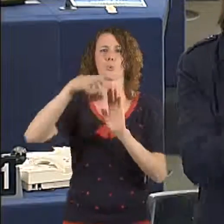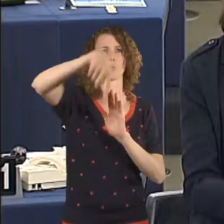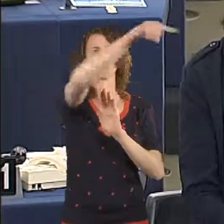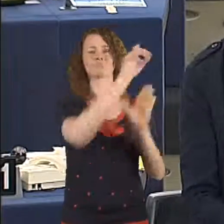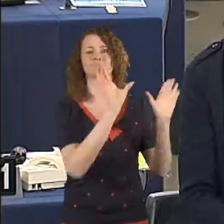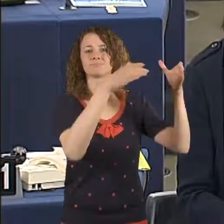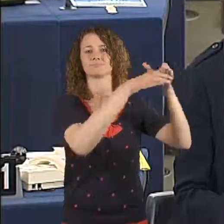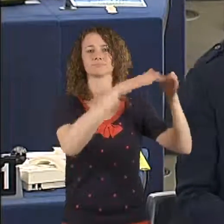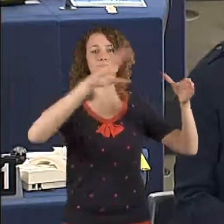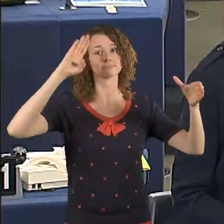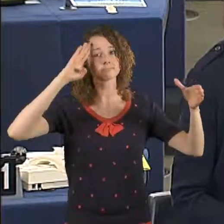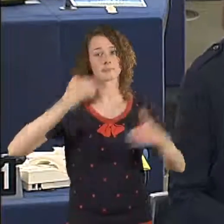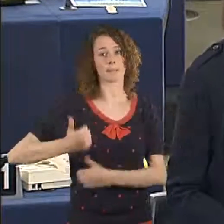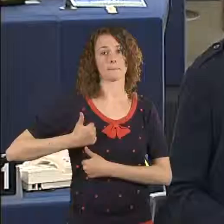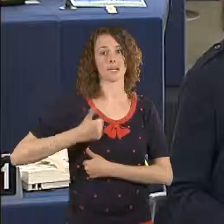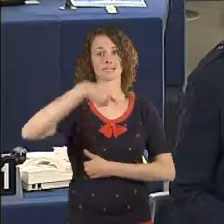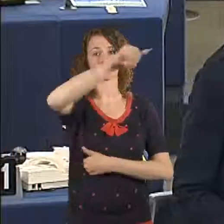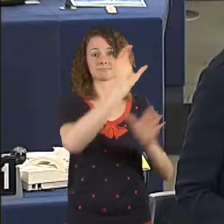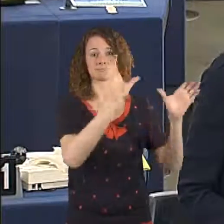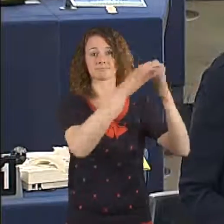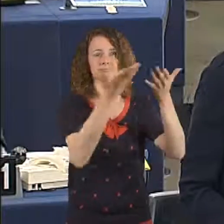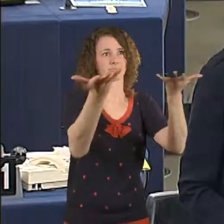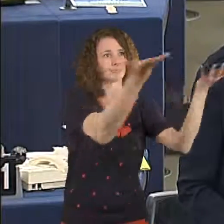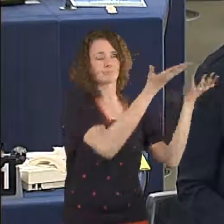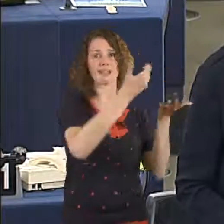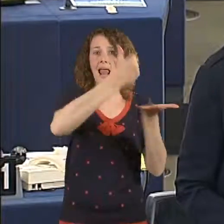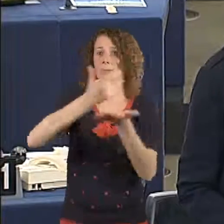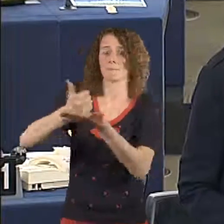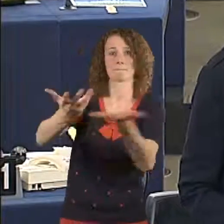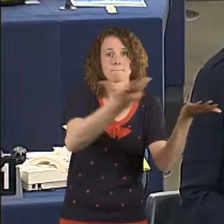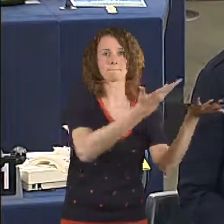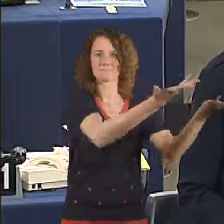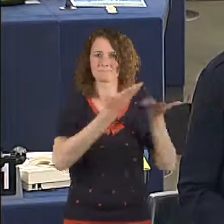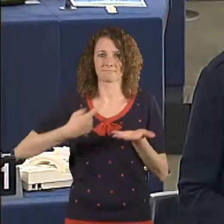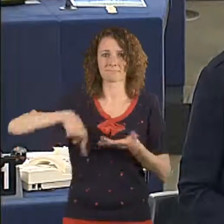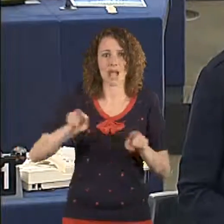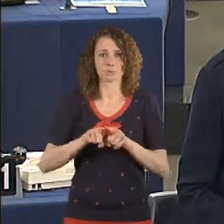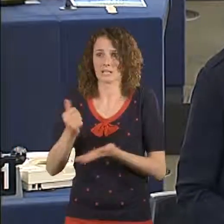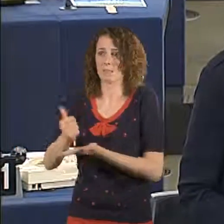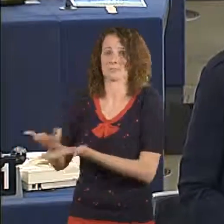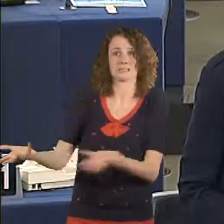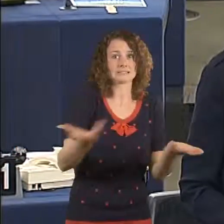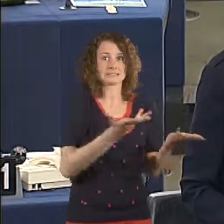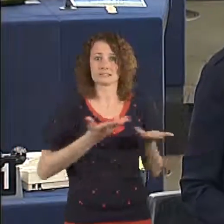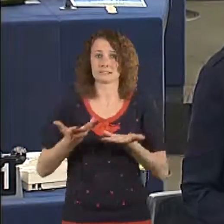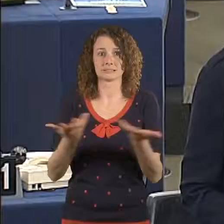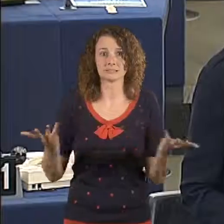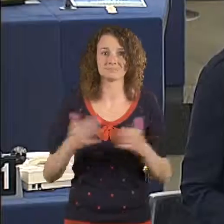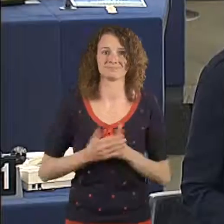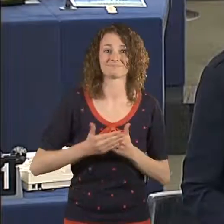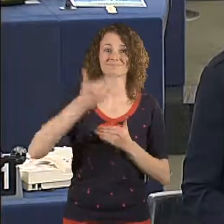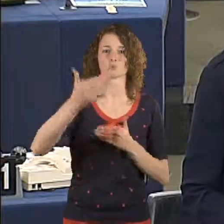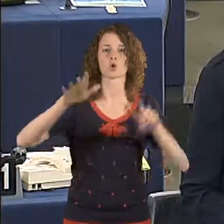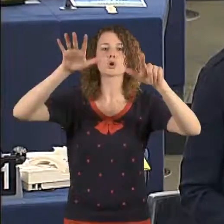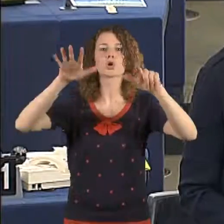party in Hungary who are insulting you, slinging mud at you. We've got other people like Mr